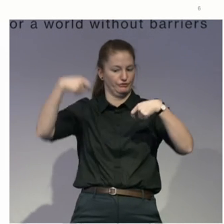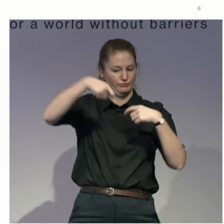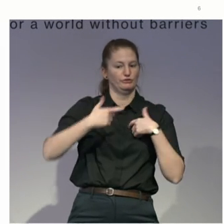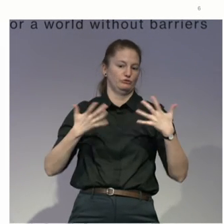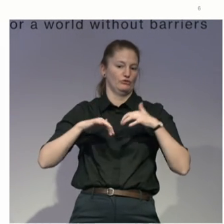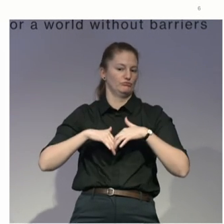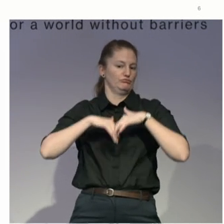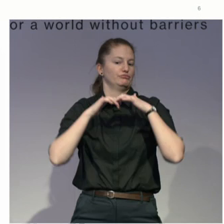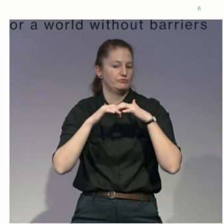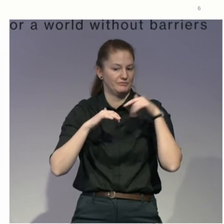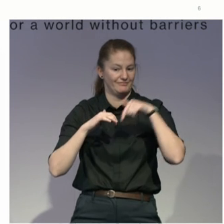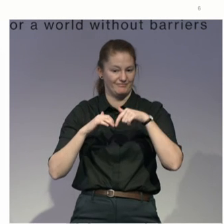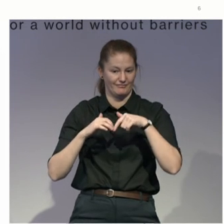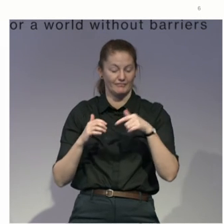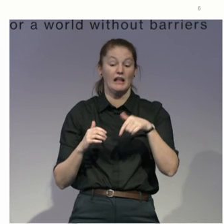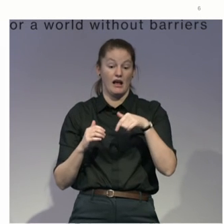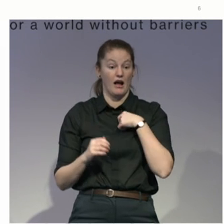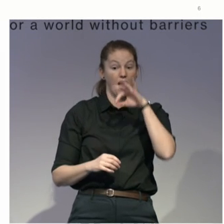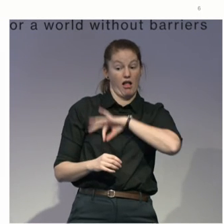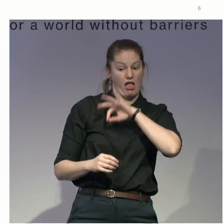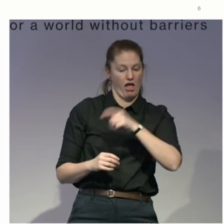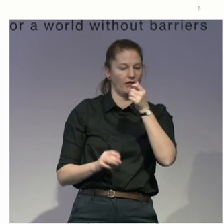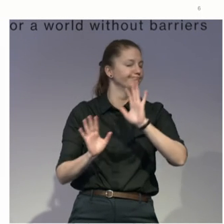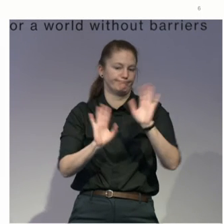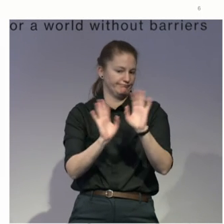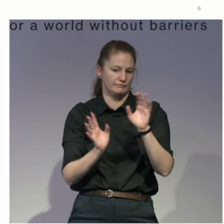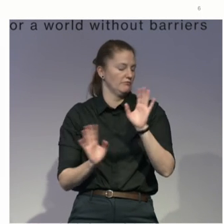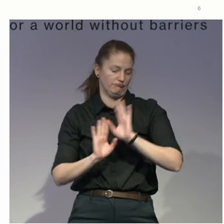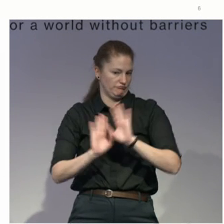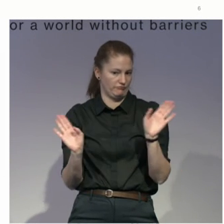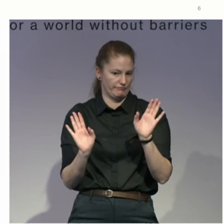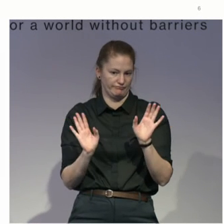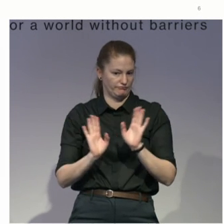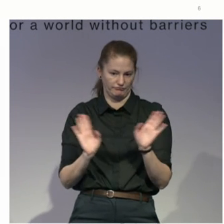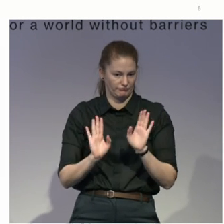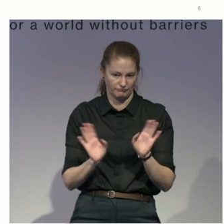centre per se, so we are using all these funds to offset the operation costs.